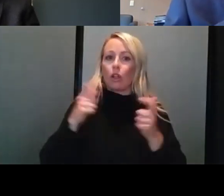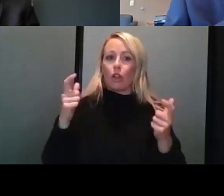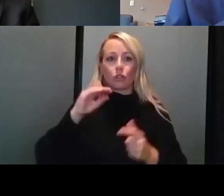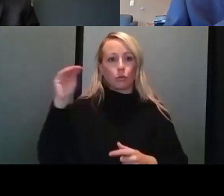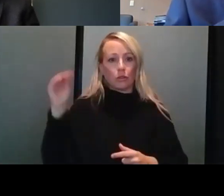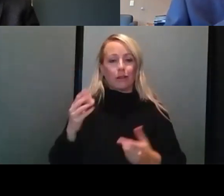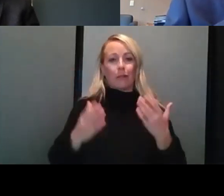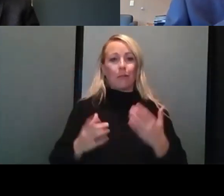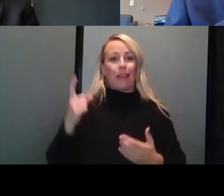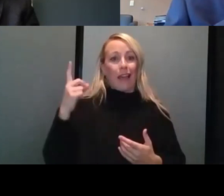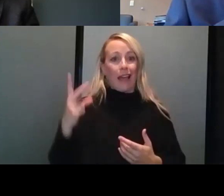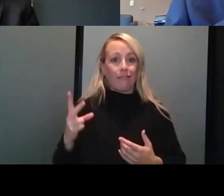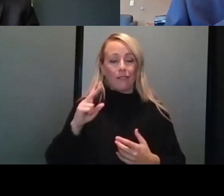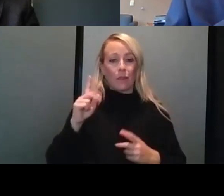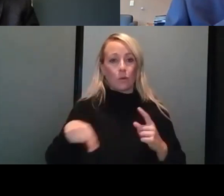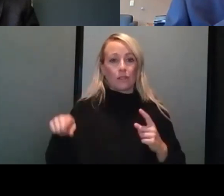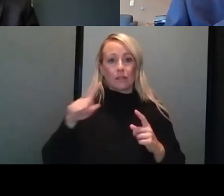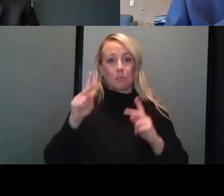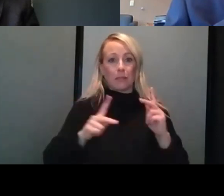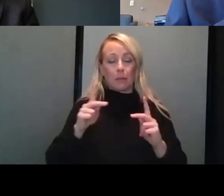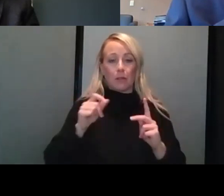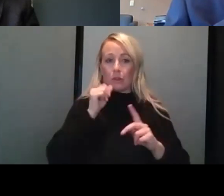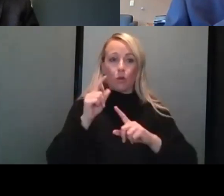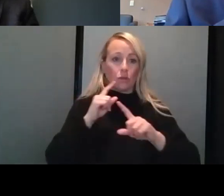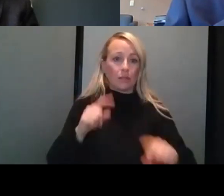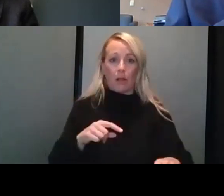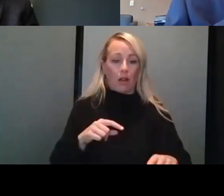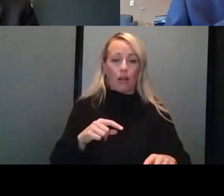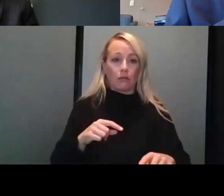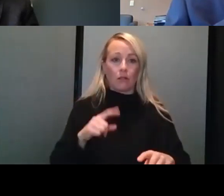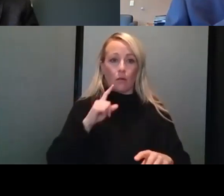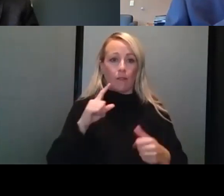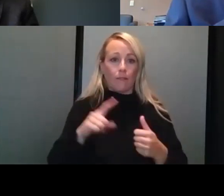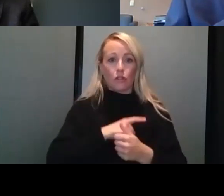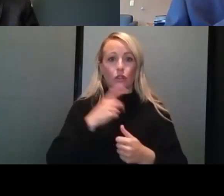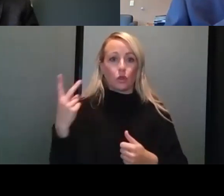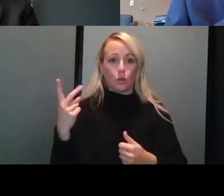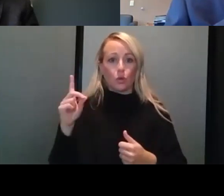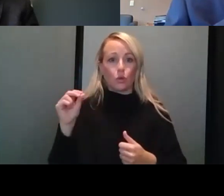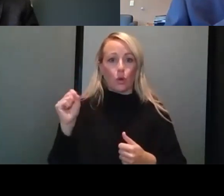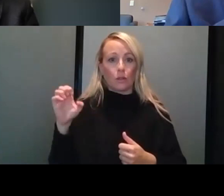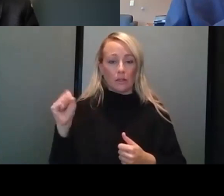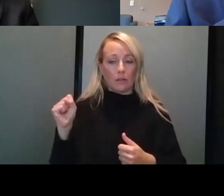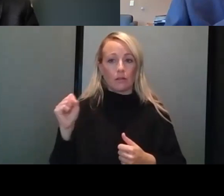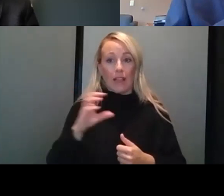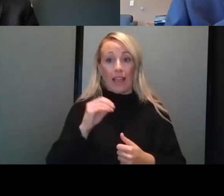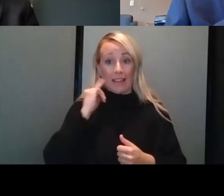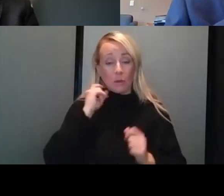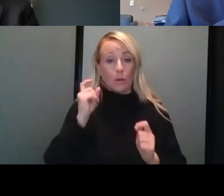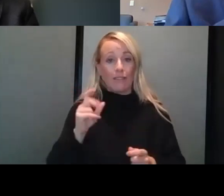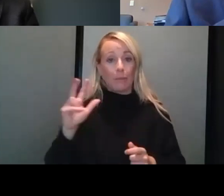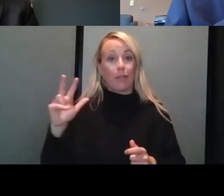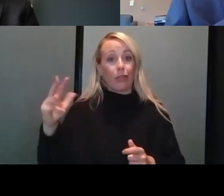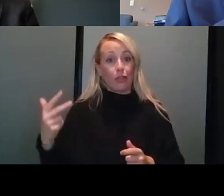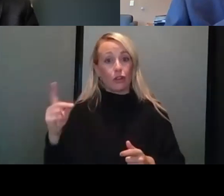half of those people that might not respond optimally to the first two doses. And when you give them the third dose,